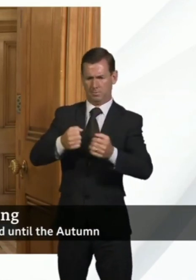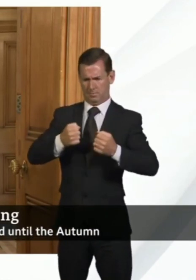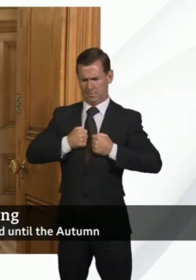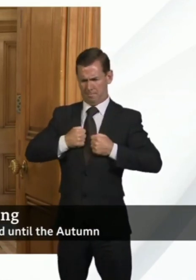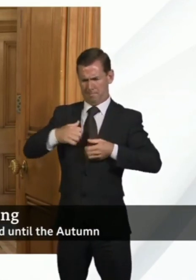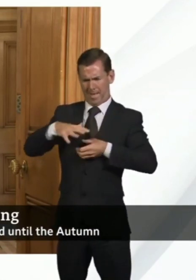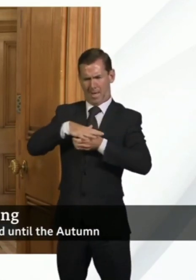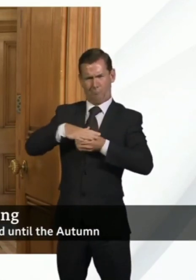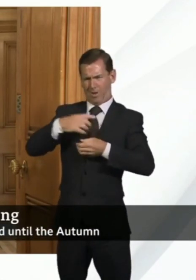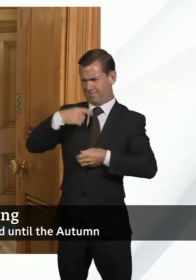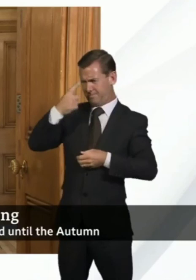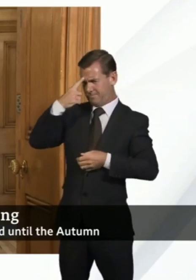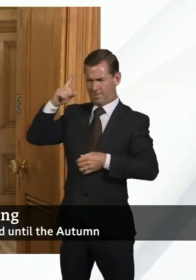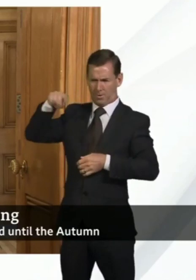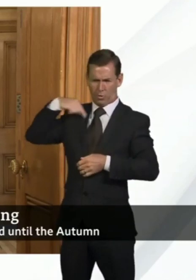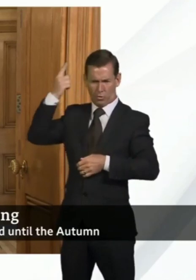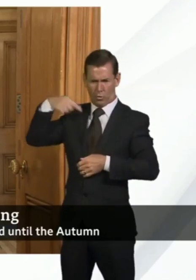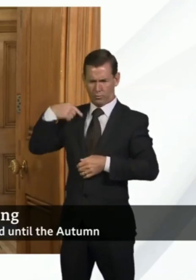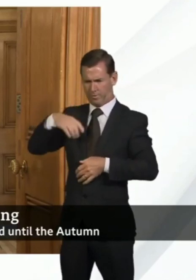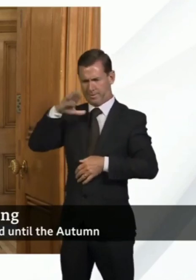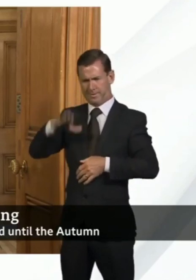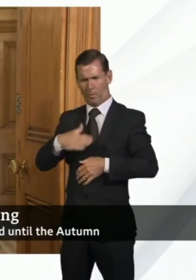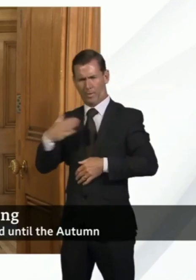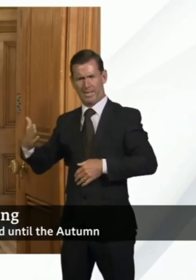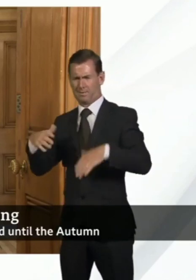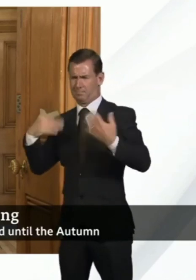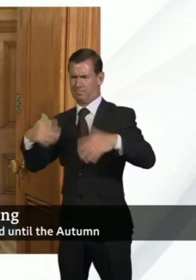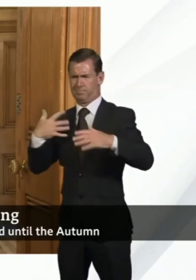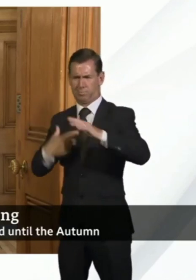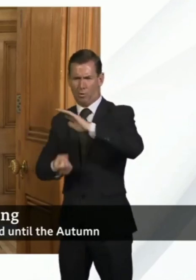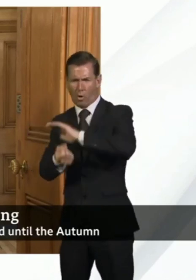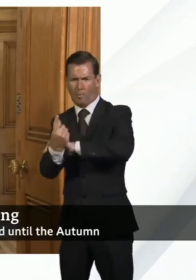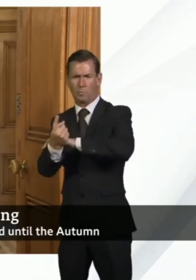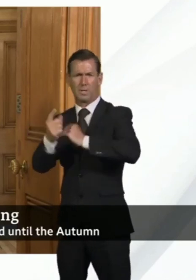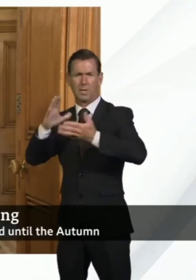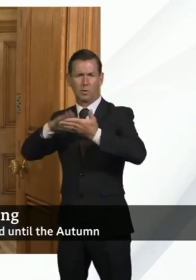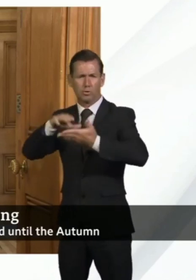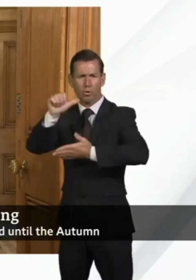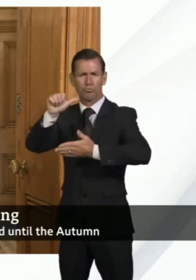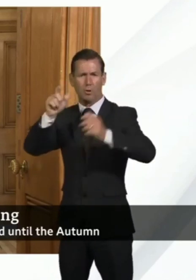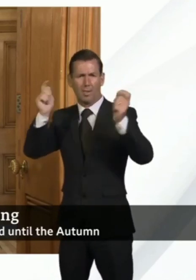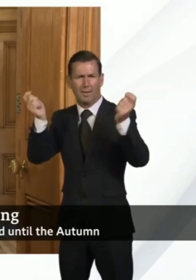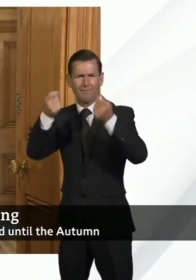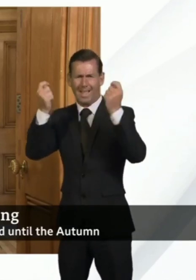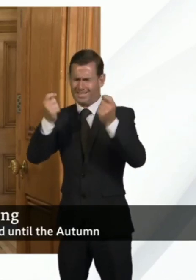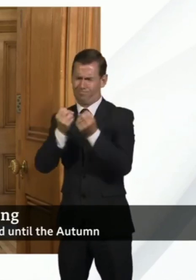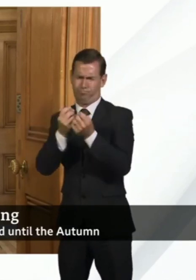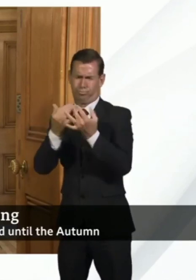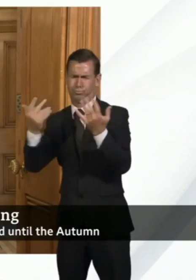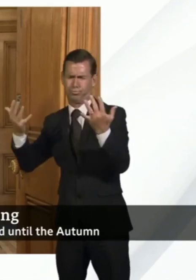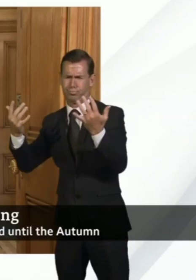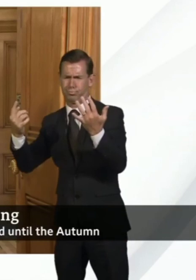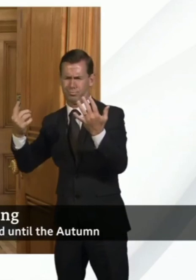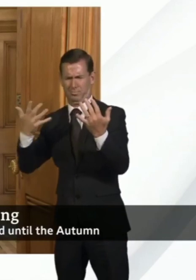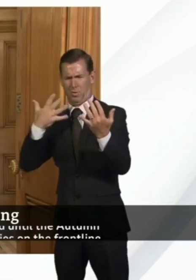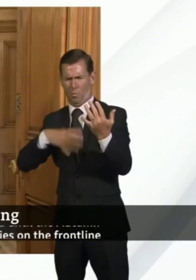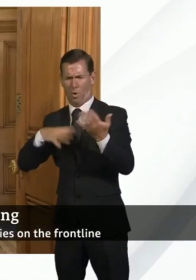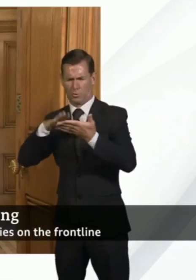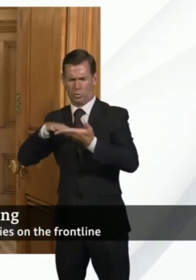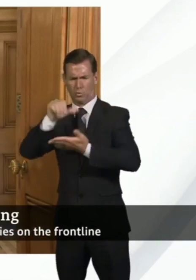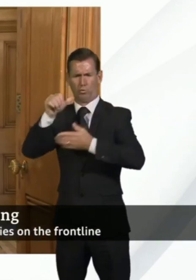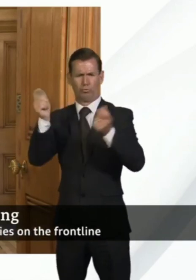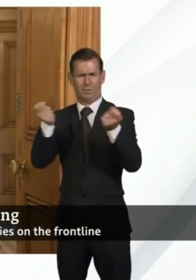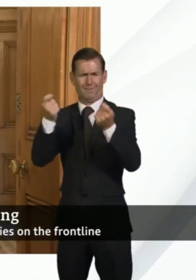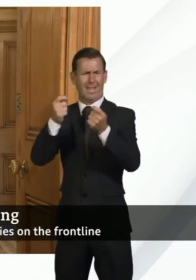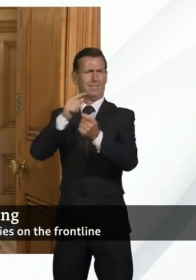the southeast people get the same opportunity for cultural experiences and we invest in cultural experiences in the way that perhaps in the past we've